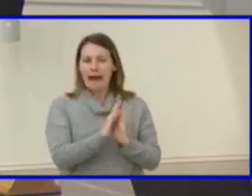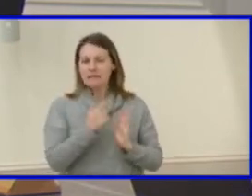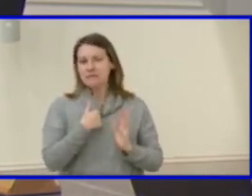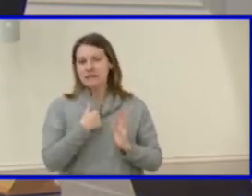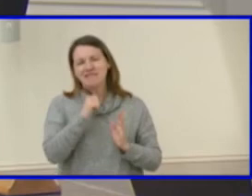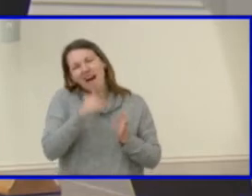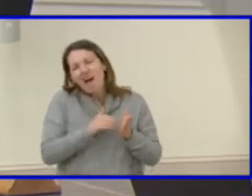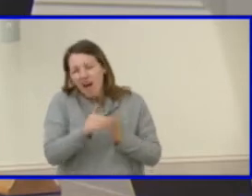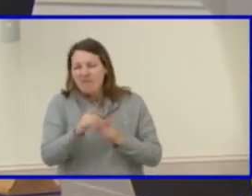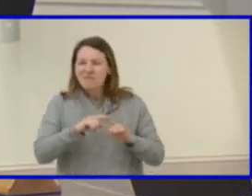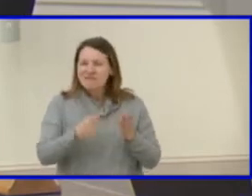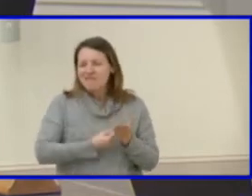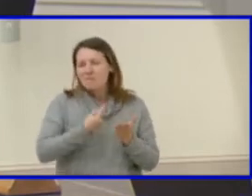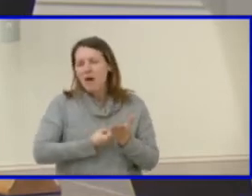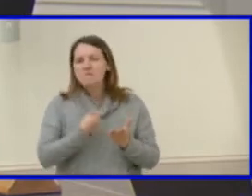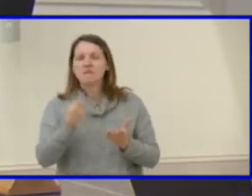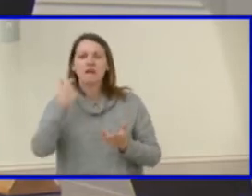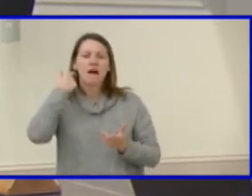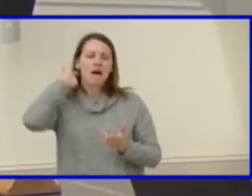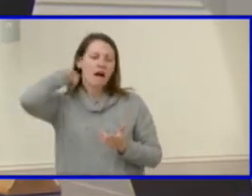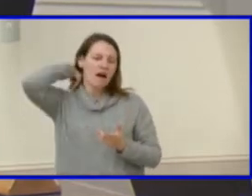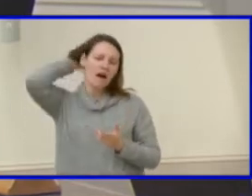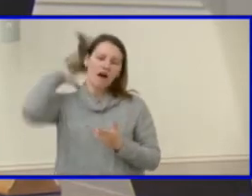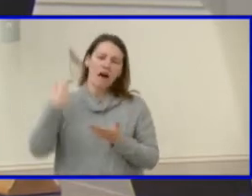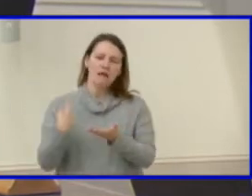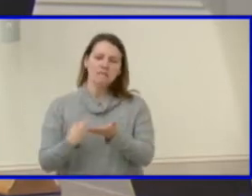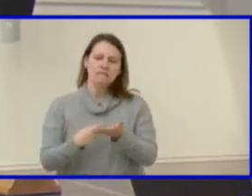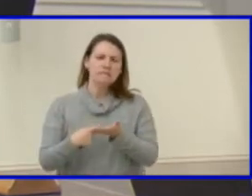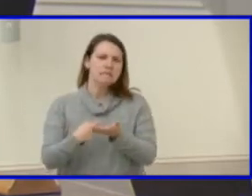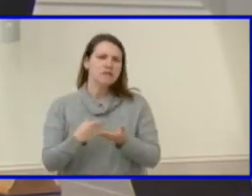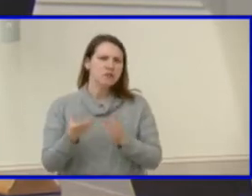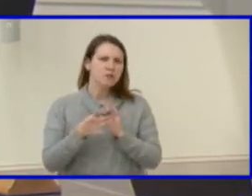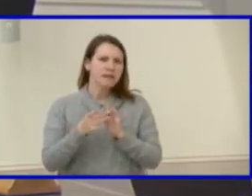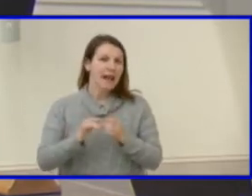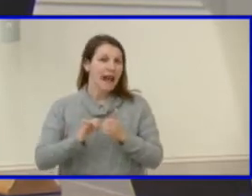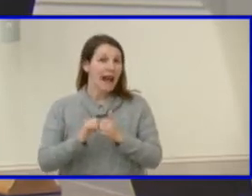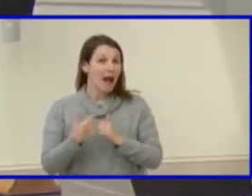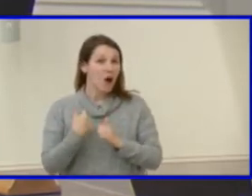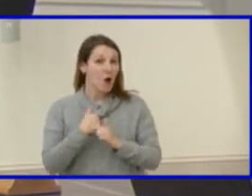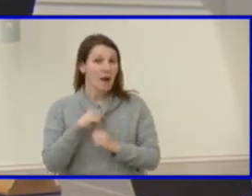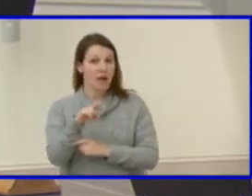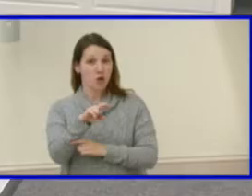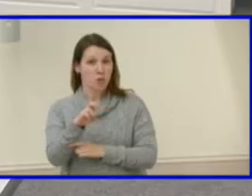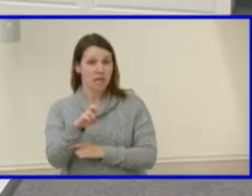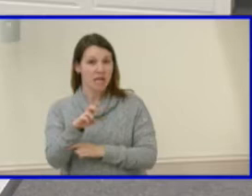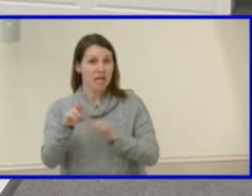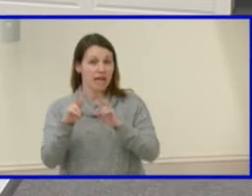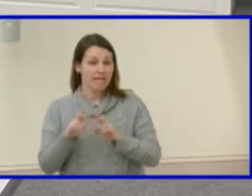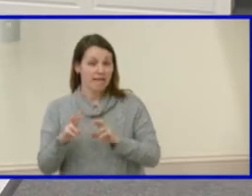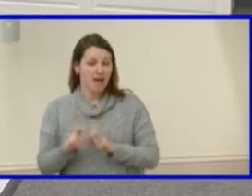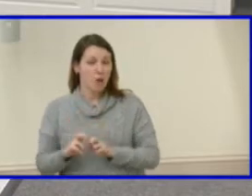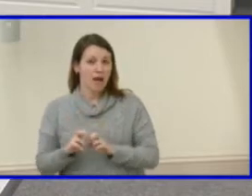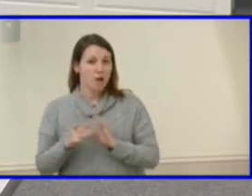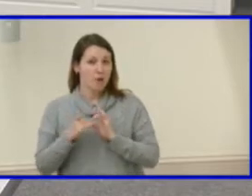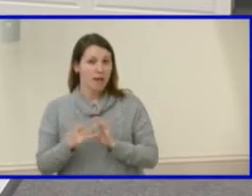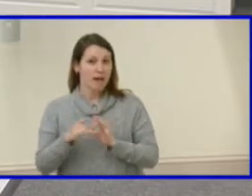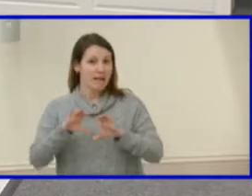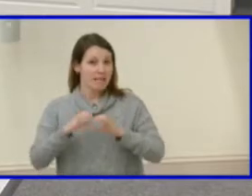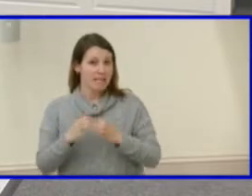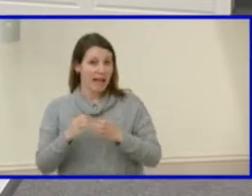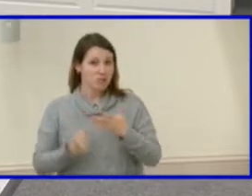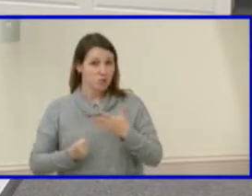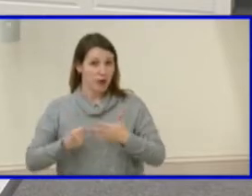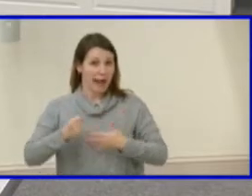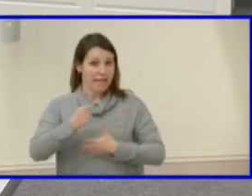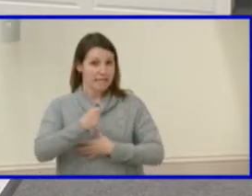discussion on, um, reevaluating how we do class rank either in terms of pulling out